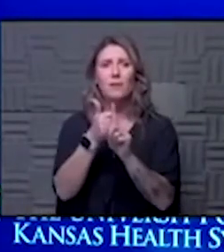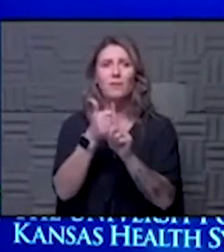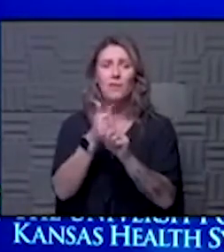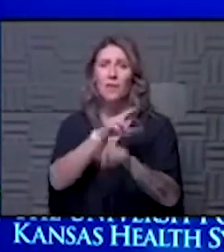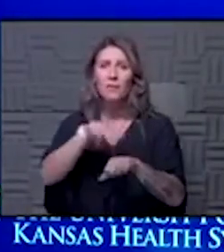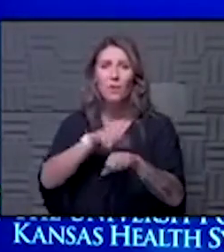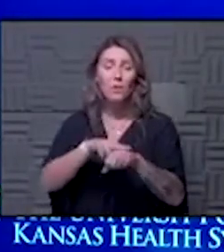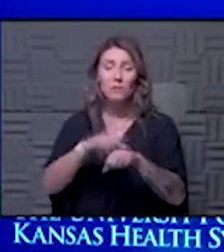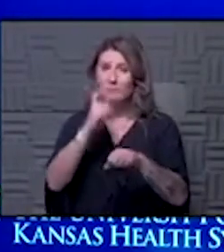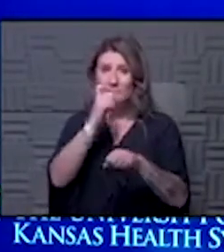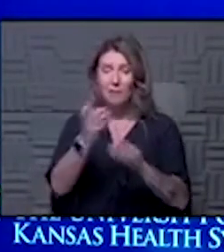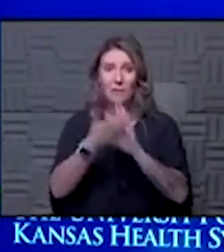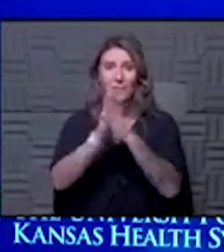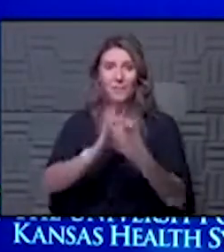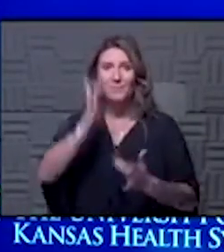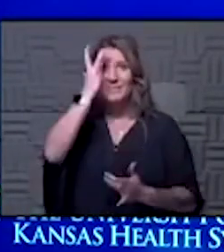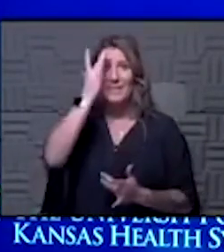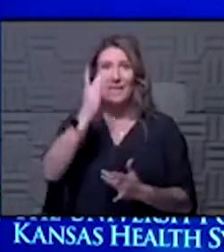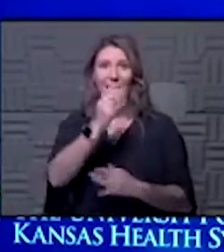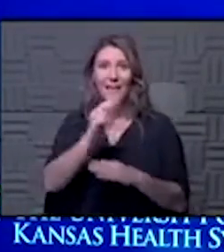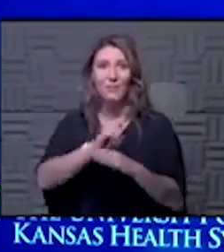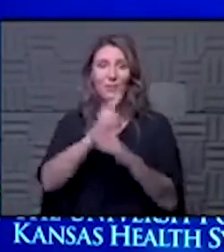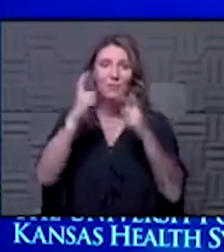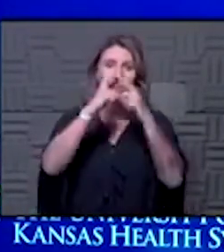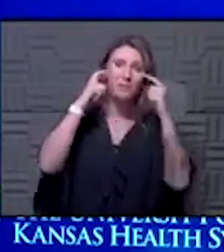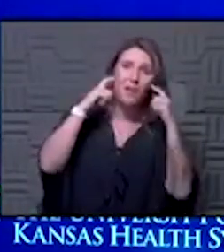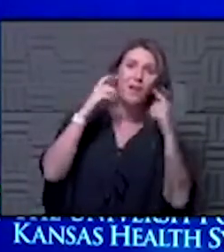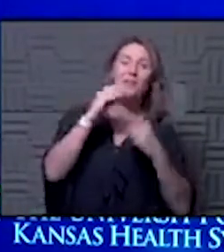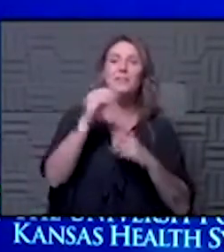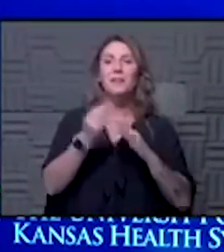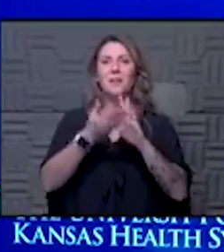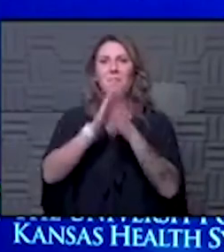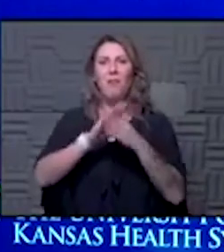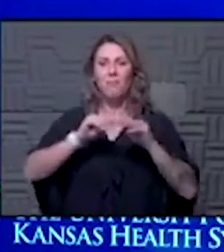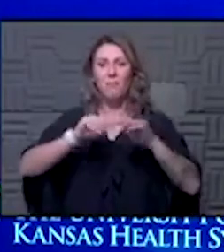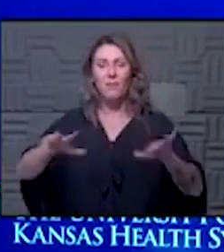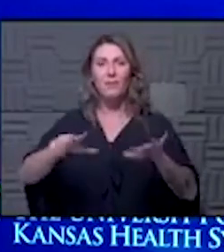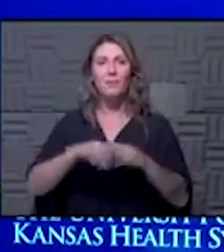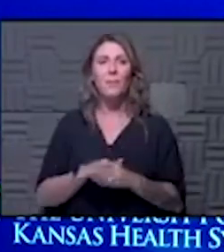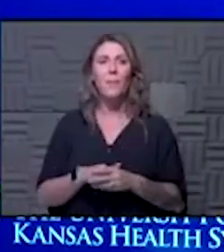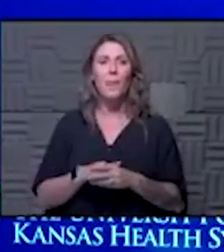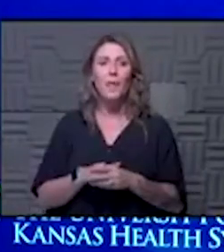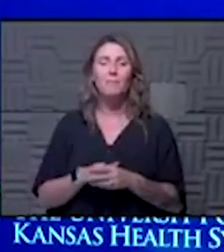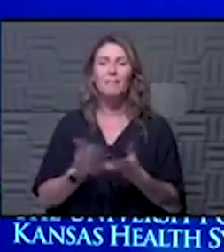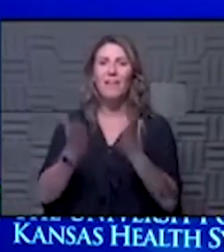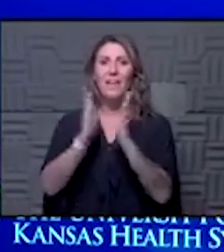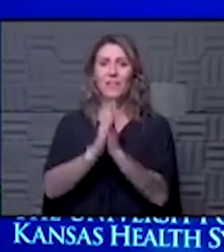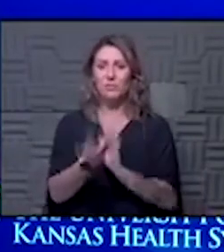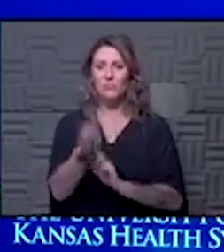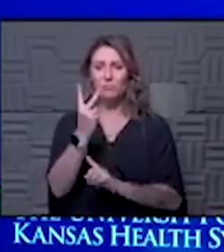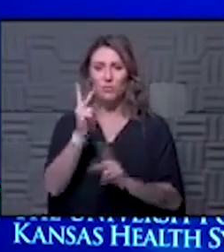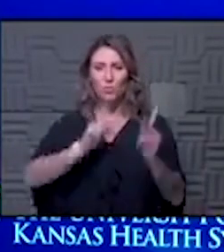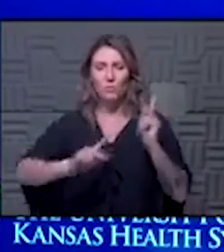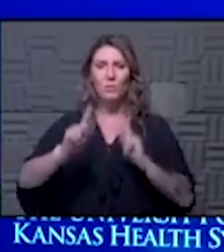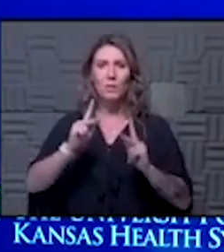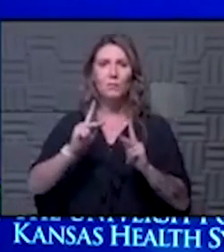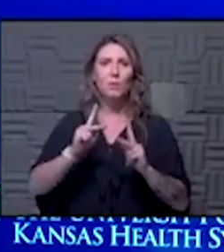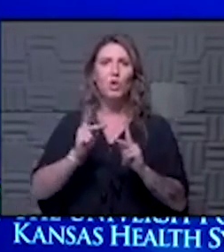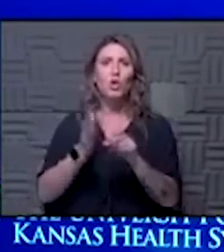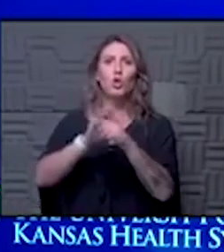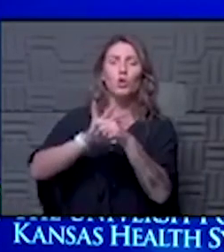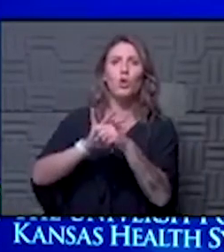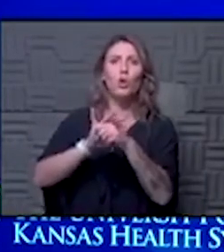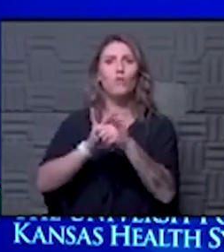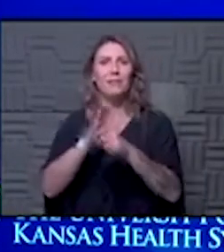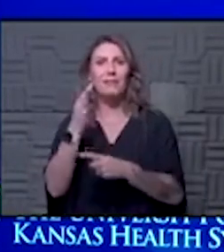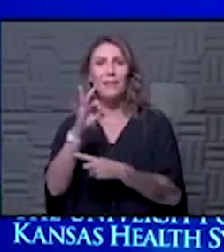is to not get sick and wear your mask so you don't make others ill we've got the ask of two people who are recovering covet 19